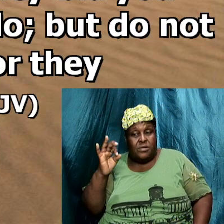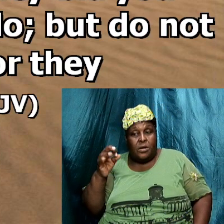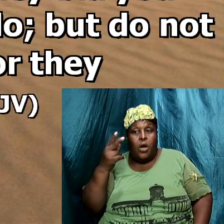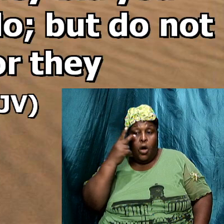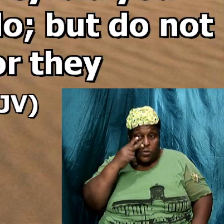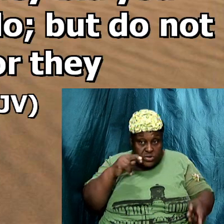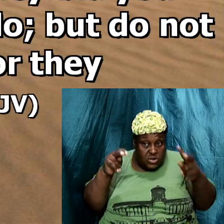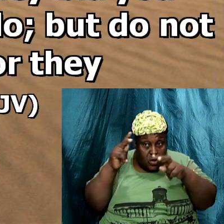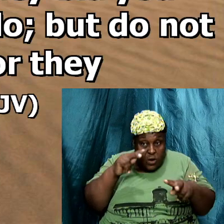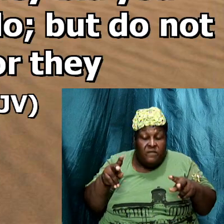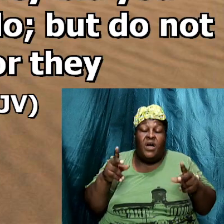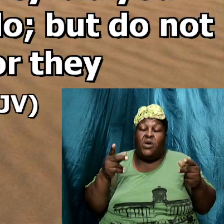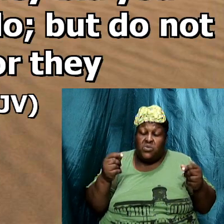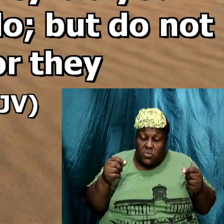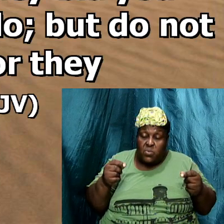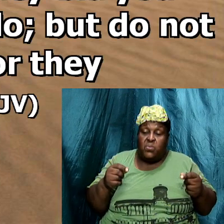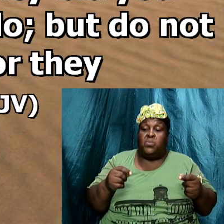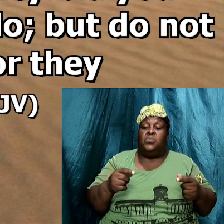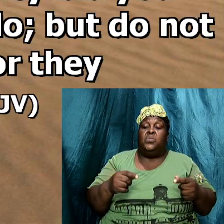observe